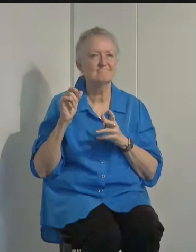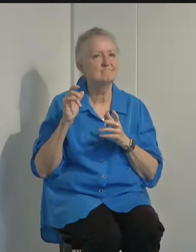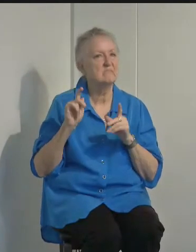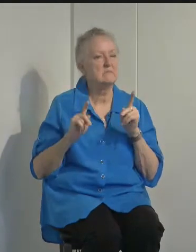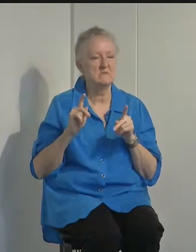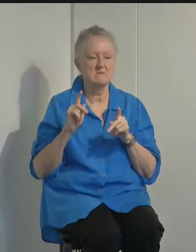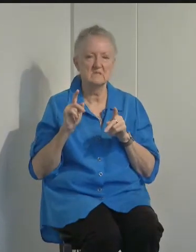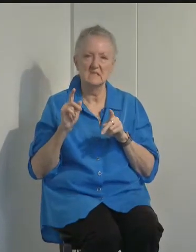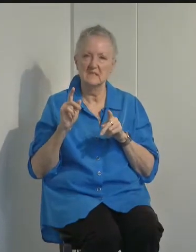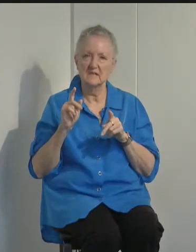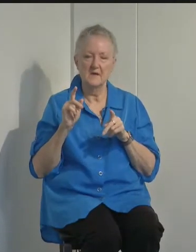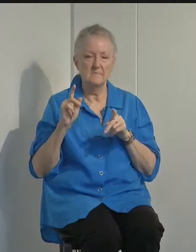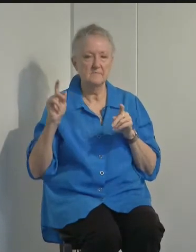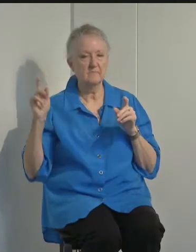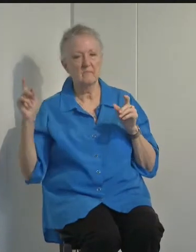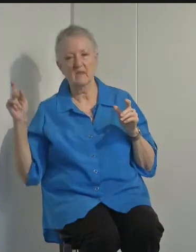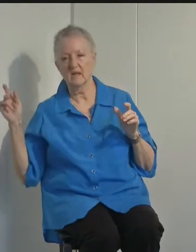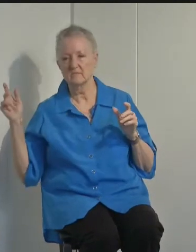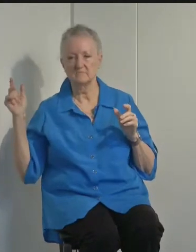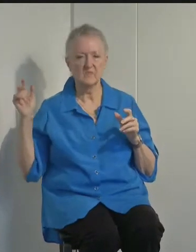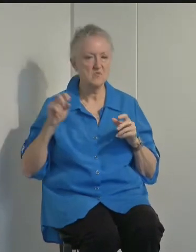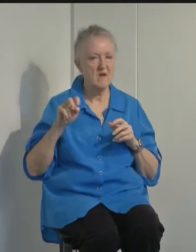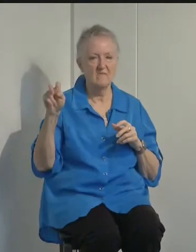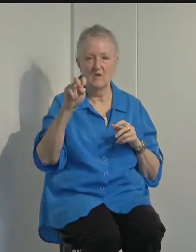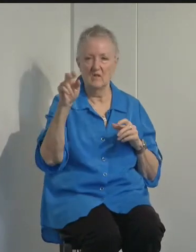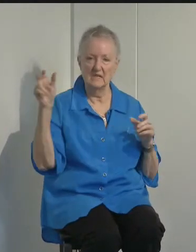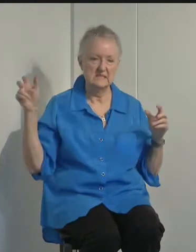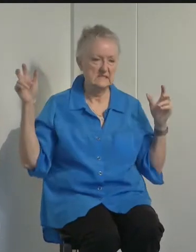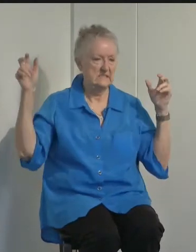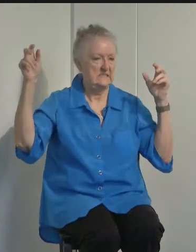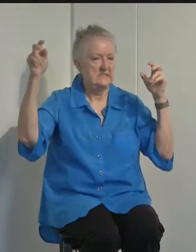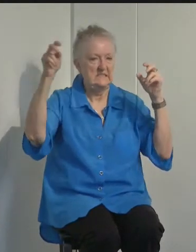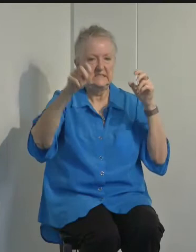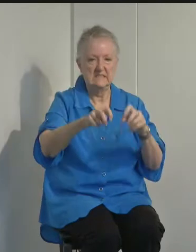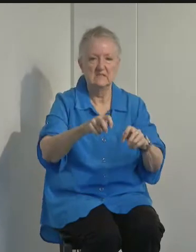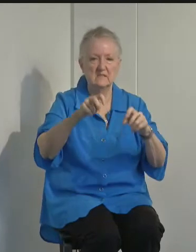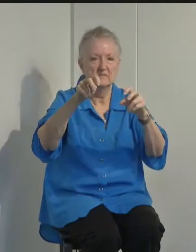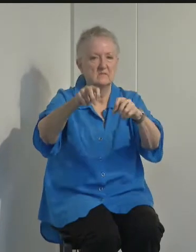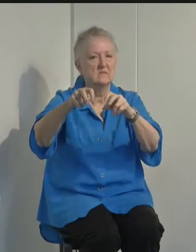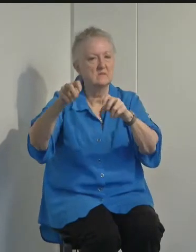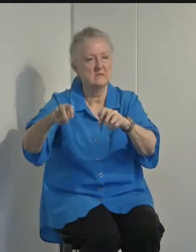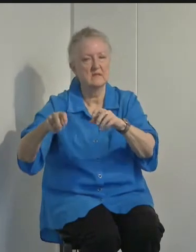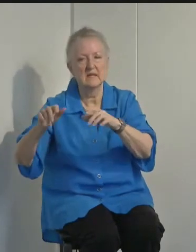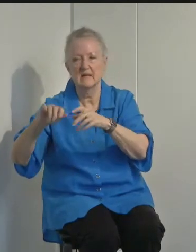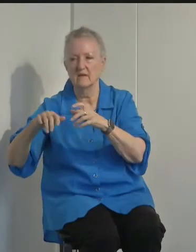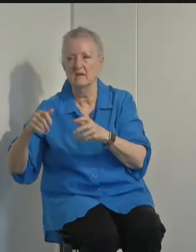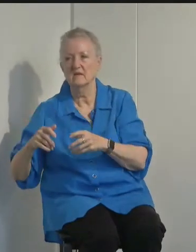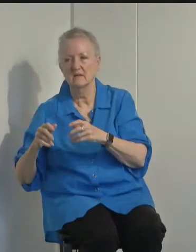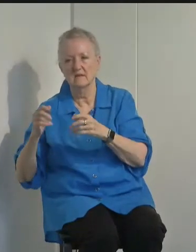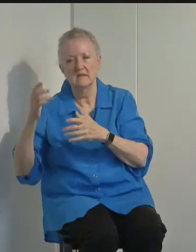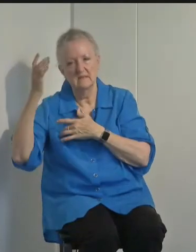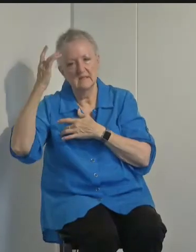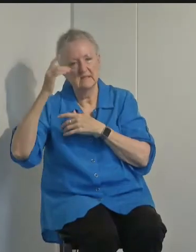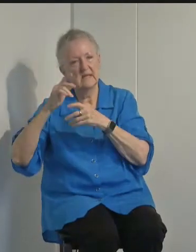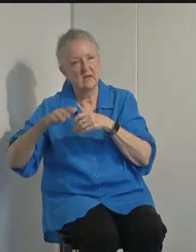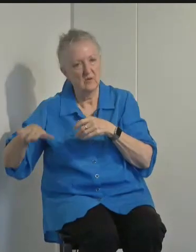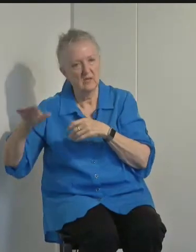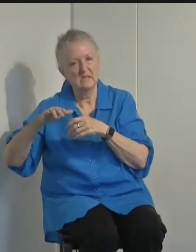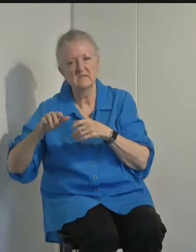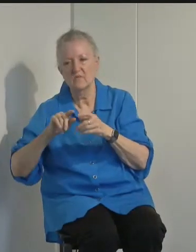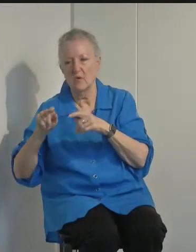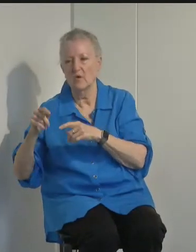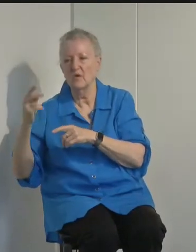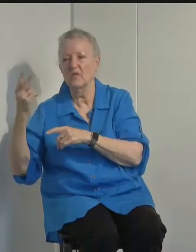congregate at hot spots in different parts of the country just for three, four days,